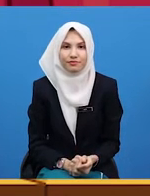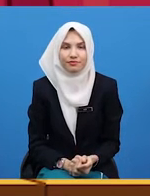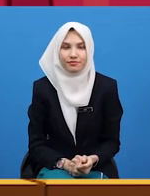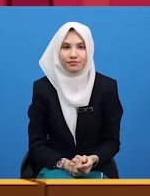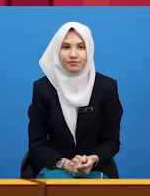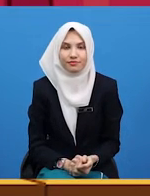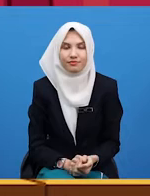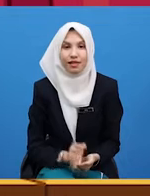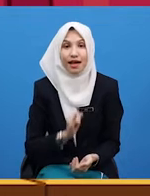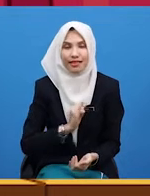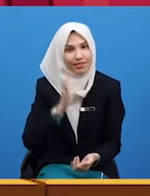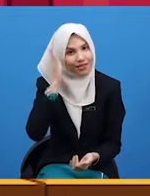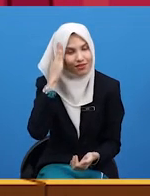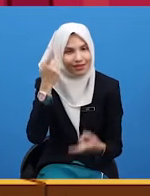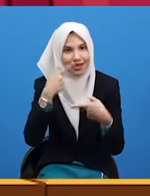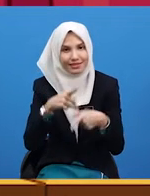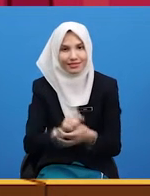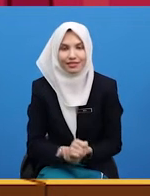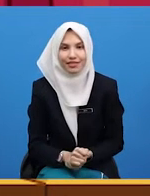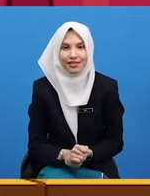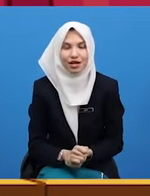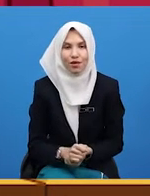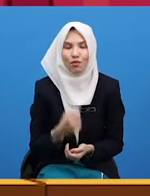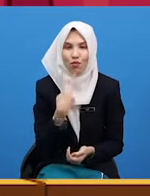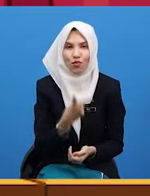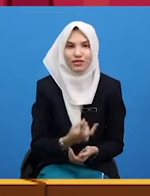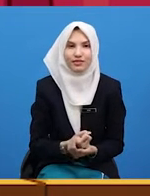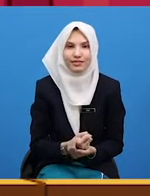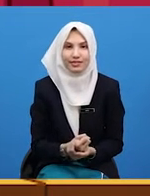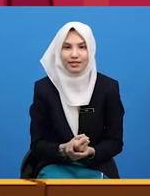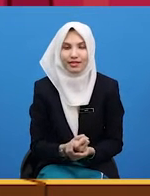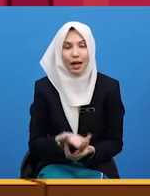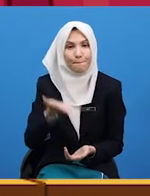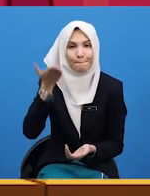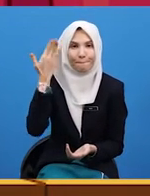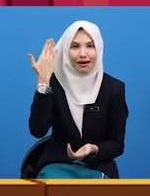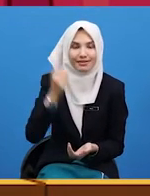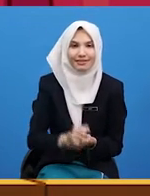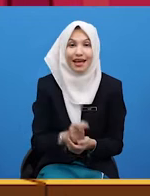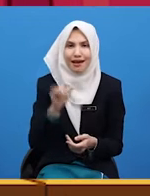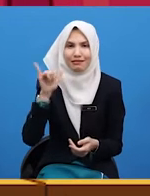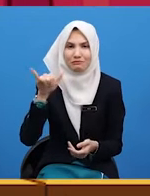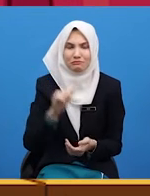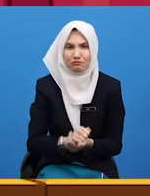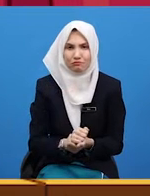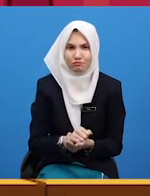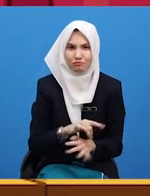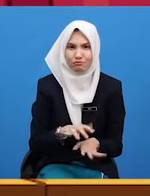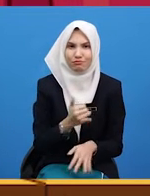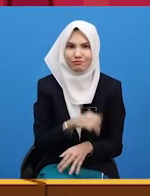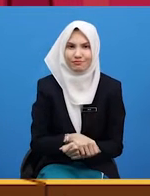I know the answer. We would say pass. Yes, you rock.